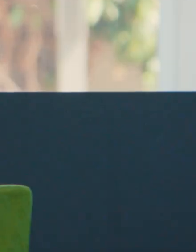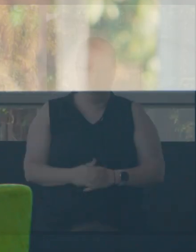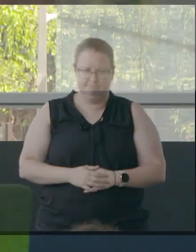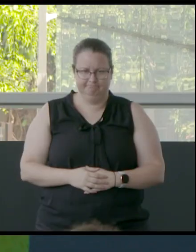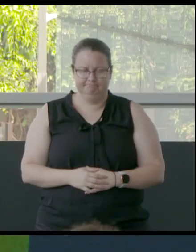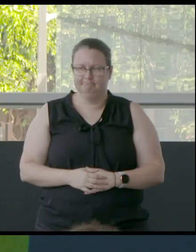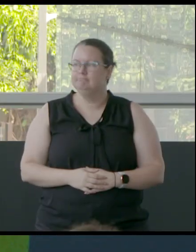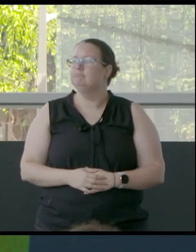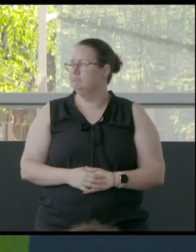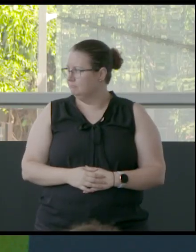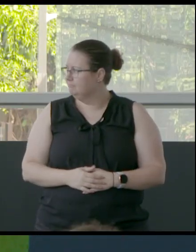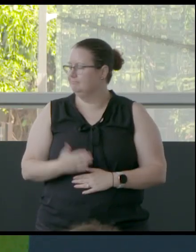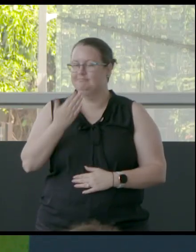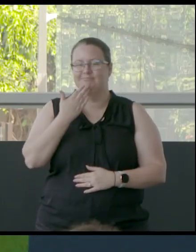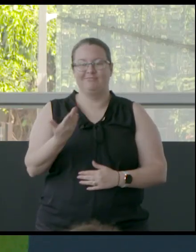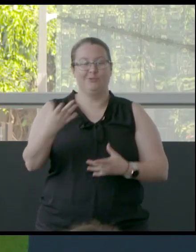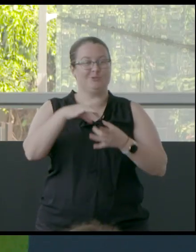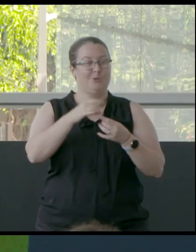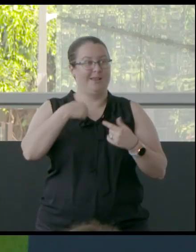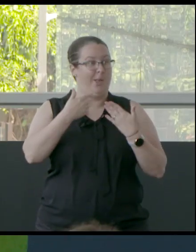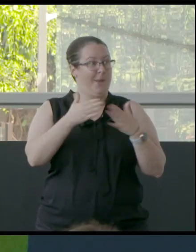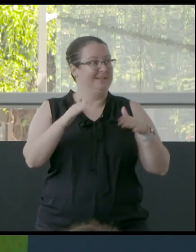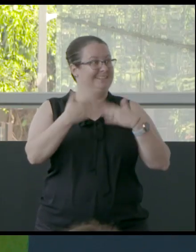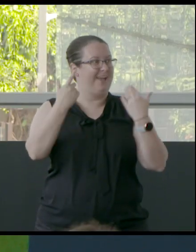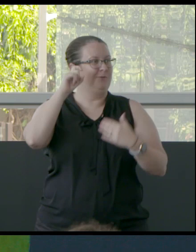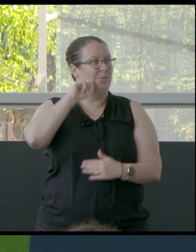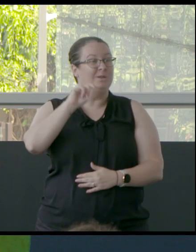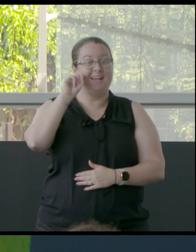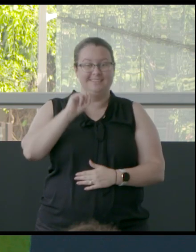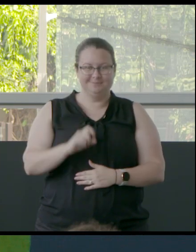So thank you for joining us here on the opening day of Water.